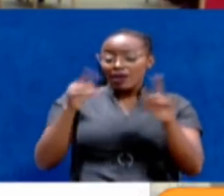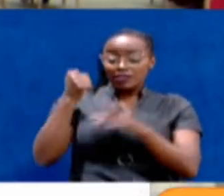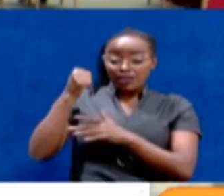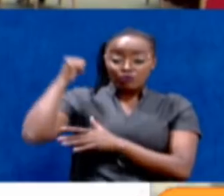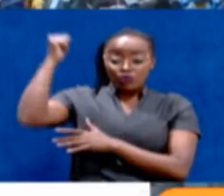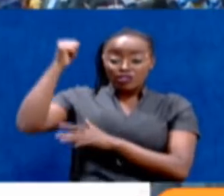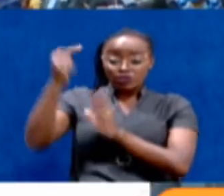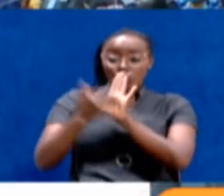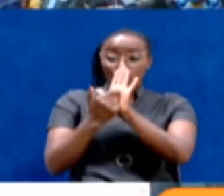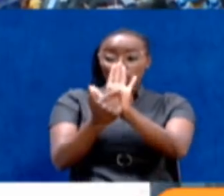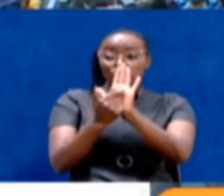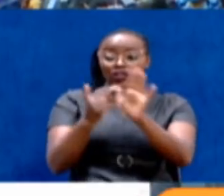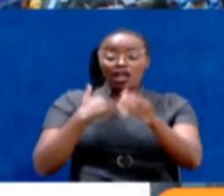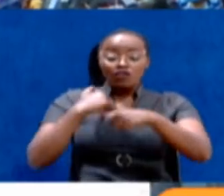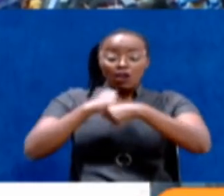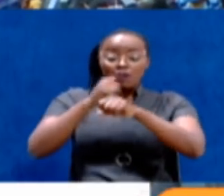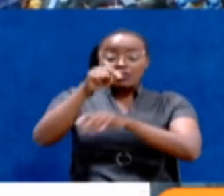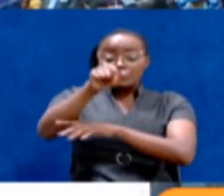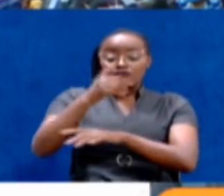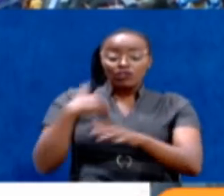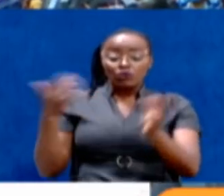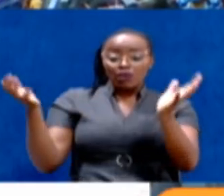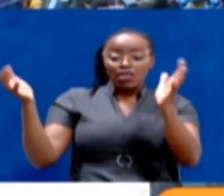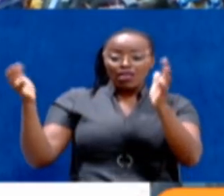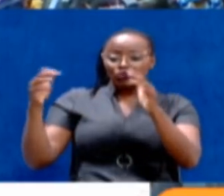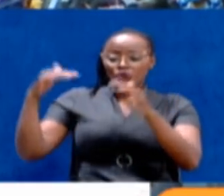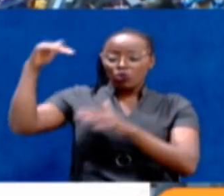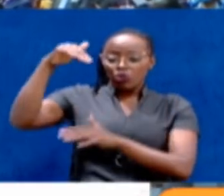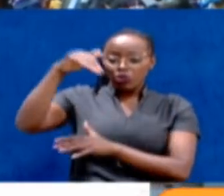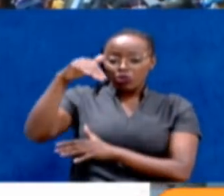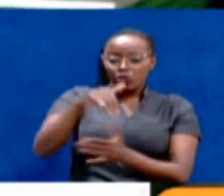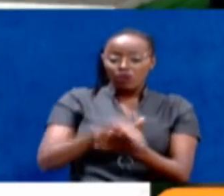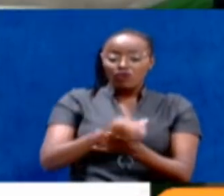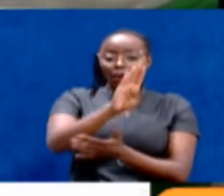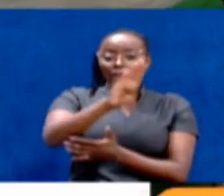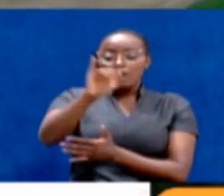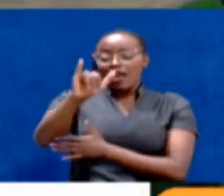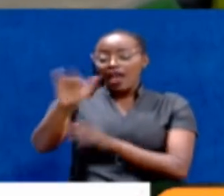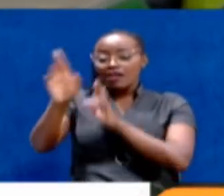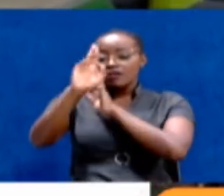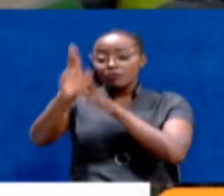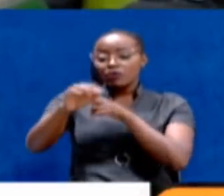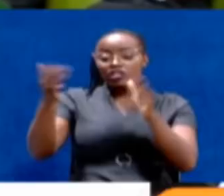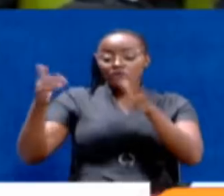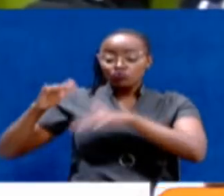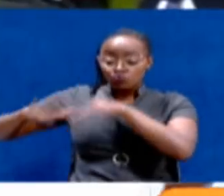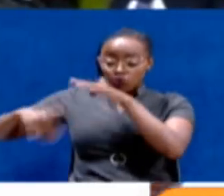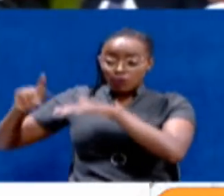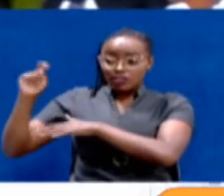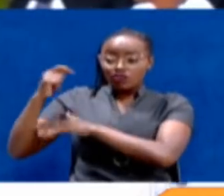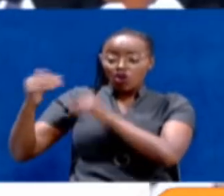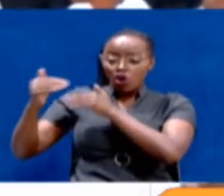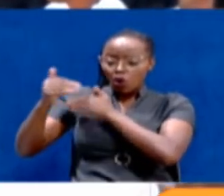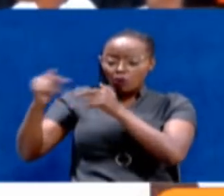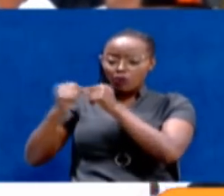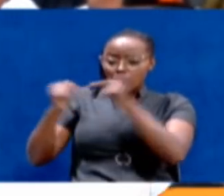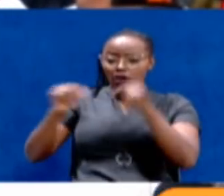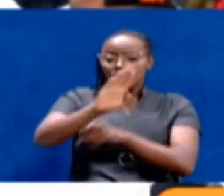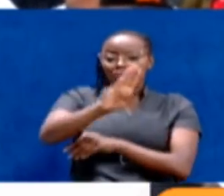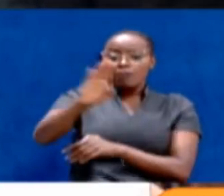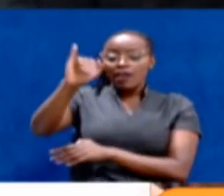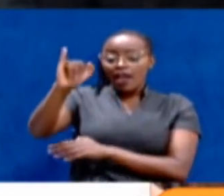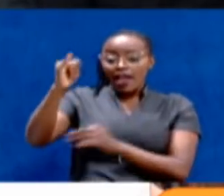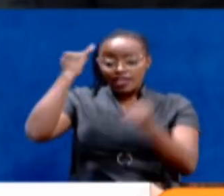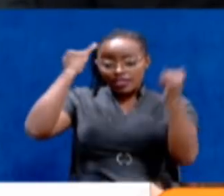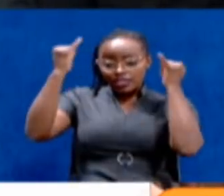posturing appears to have orchestrated his downfall. At the launch of the BBI reporter, the Bombers of Kenya, Duwale nearly opposed the BBI